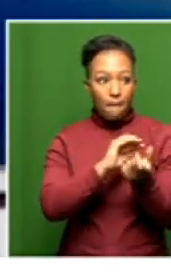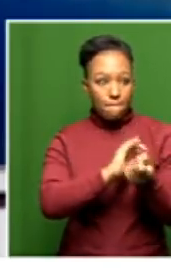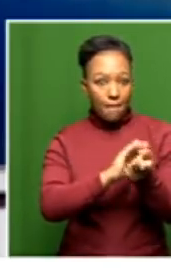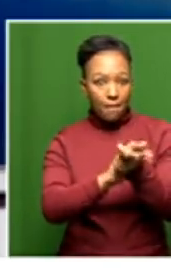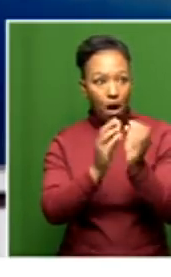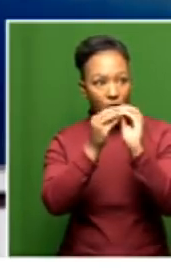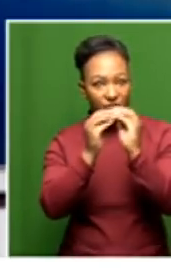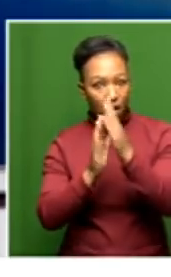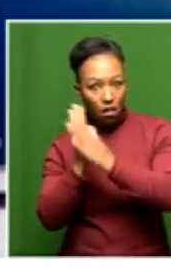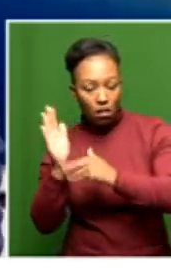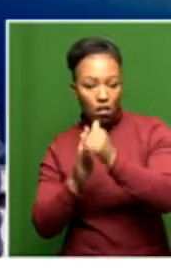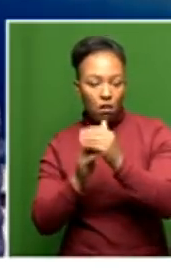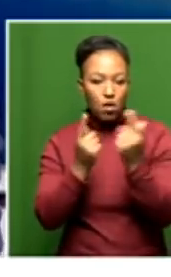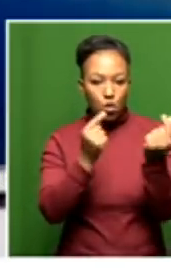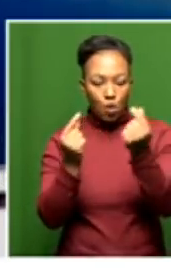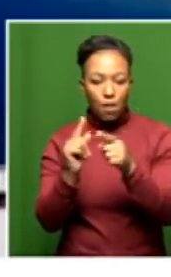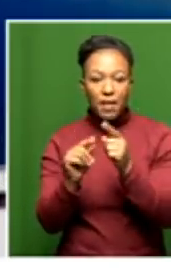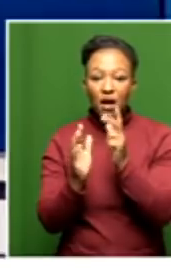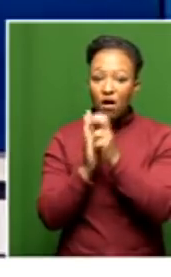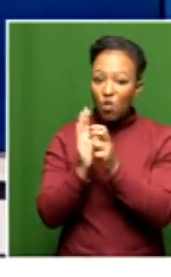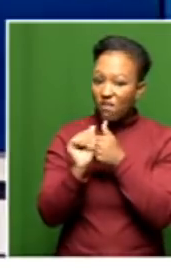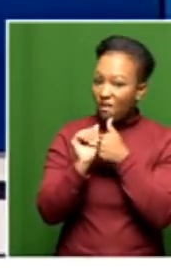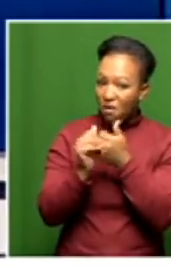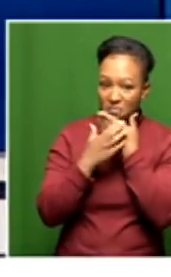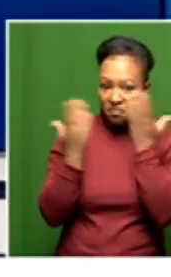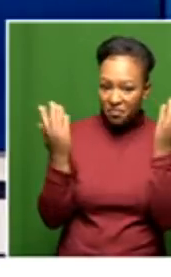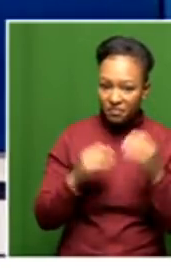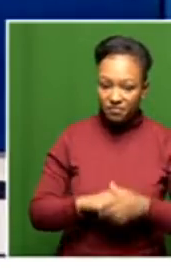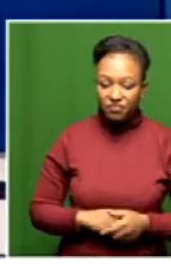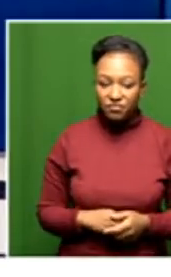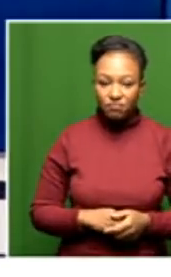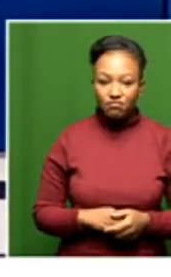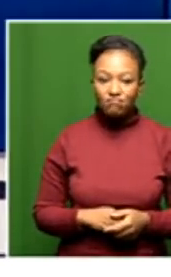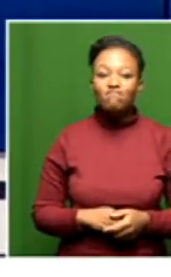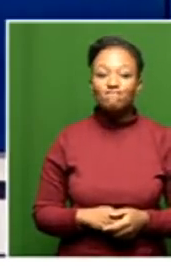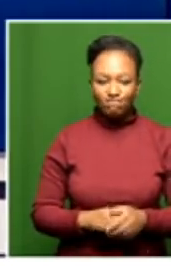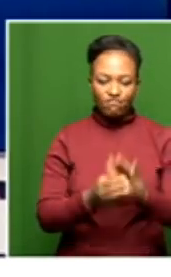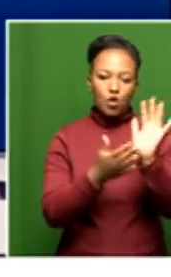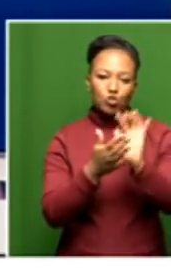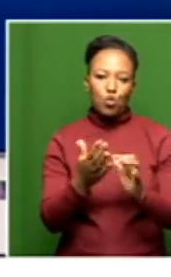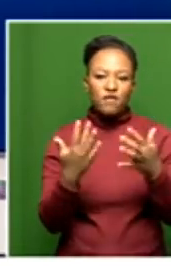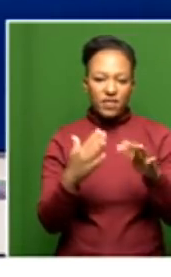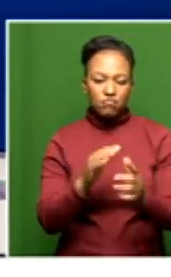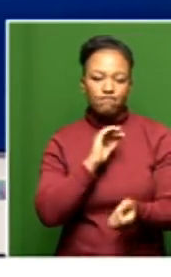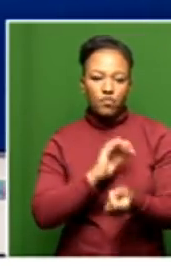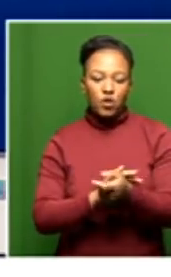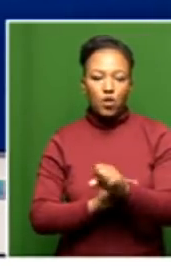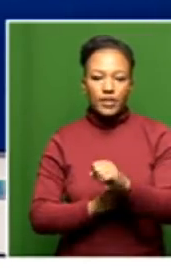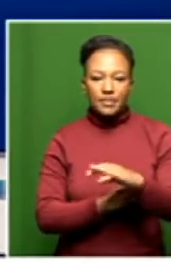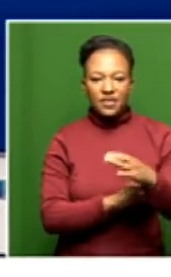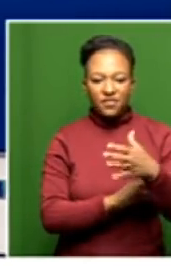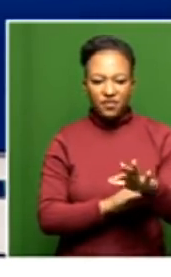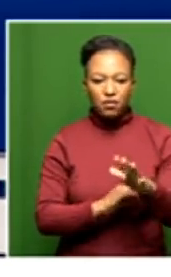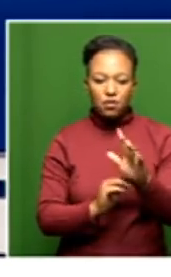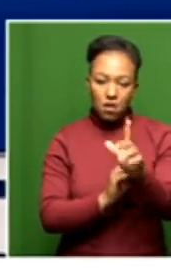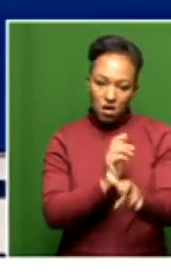have nothing to do with compliance. So, this is the story that we've been working on here at SABC News, and